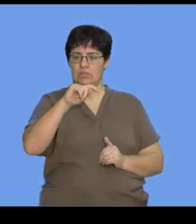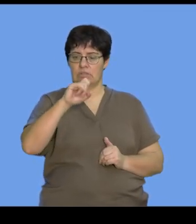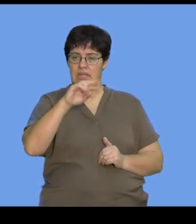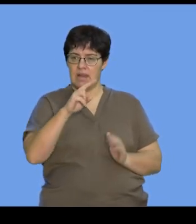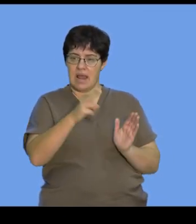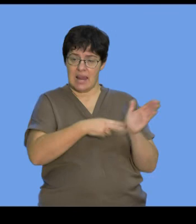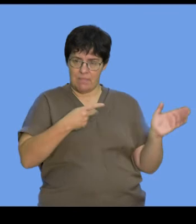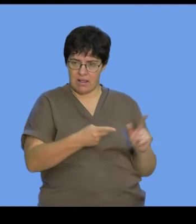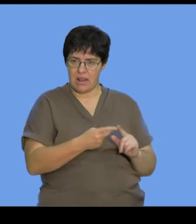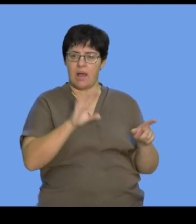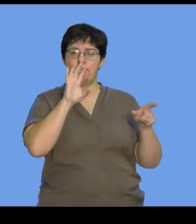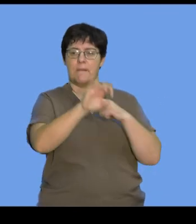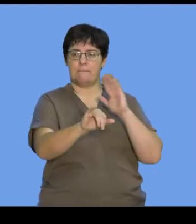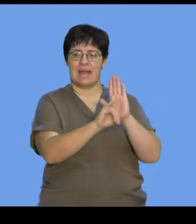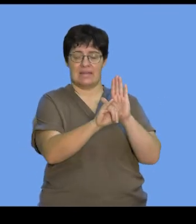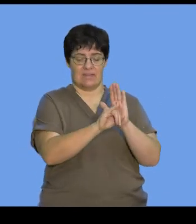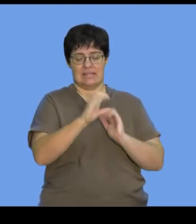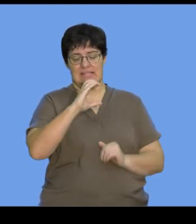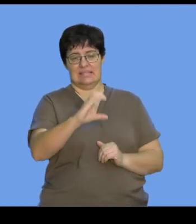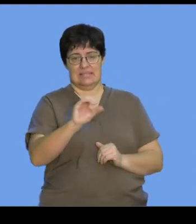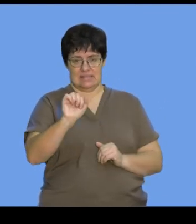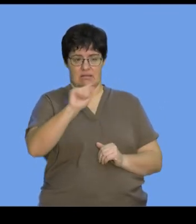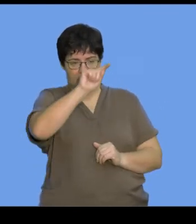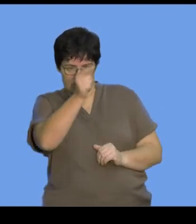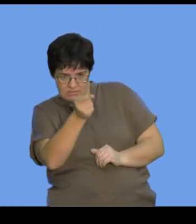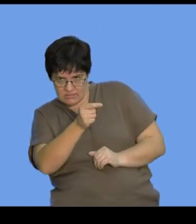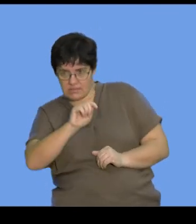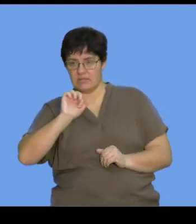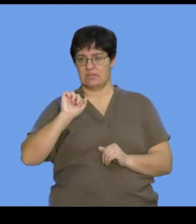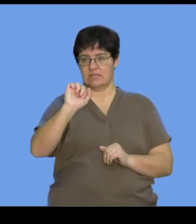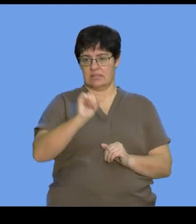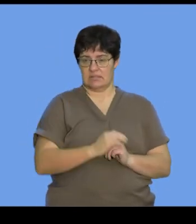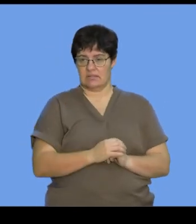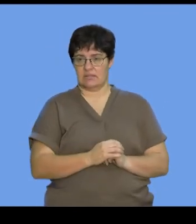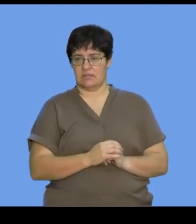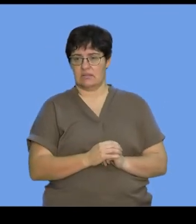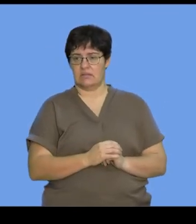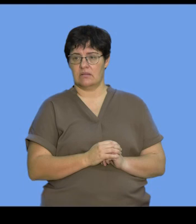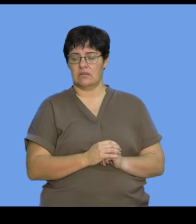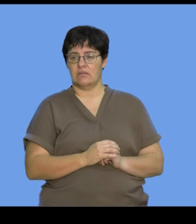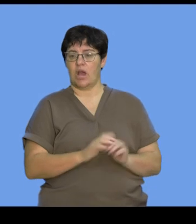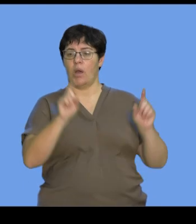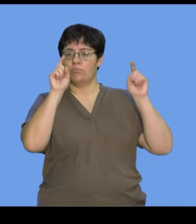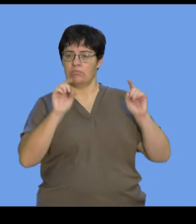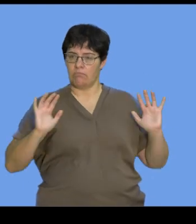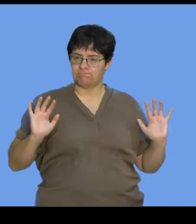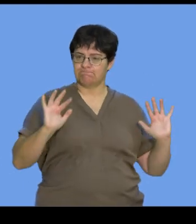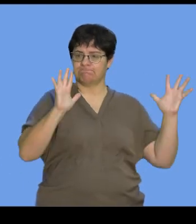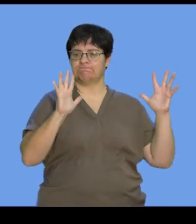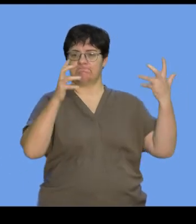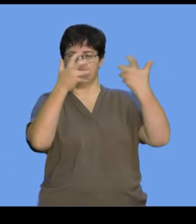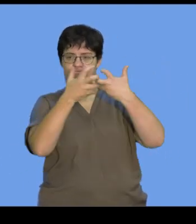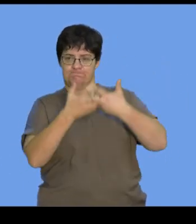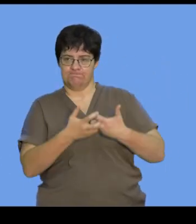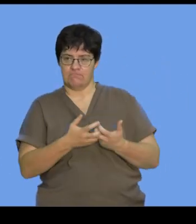cytosine has been identified with that unique shape. So, using our principles of complementary base pair,